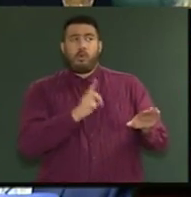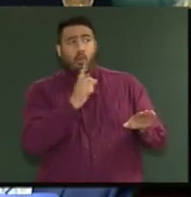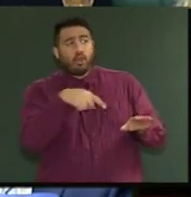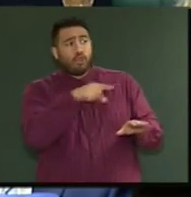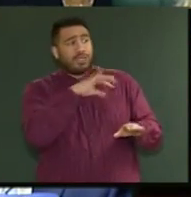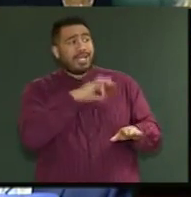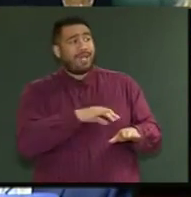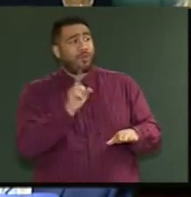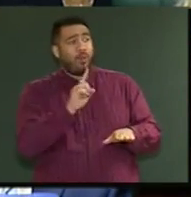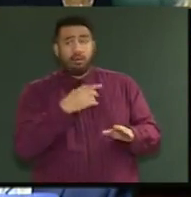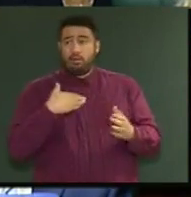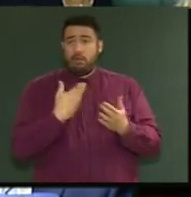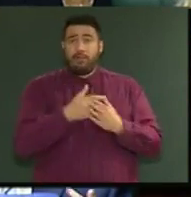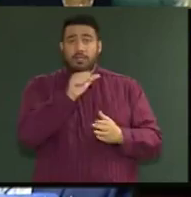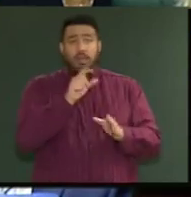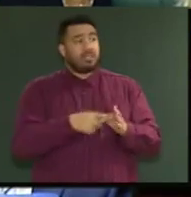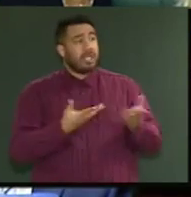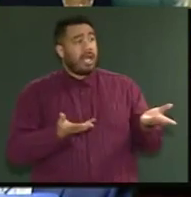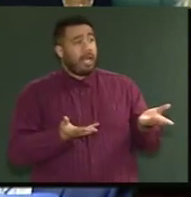over the last nine years?